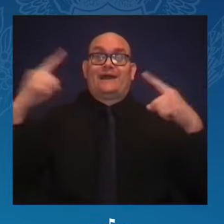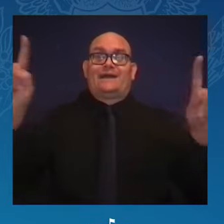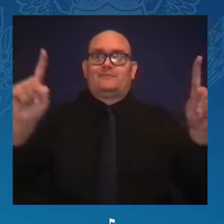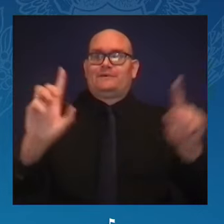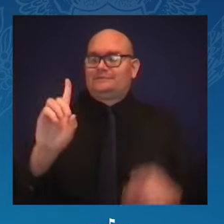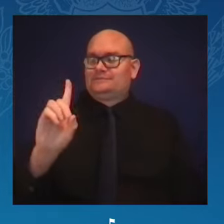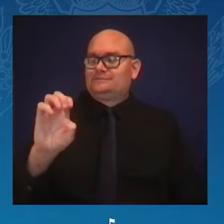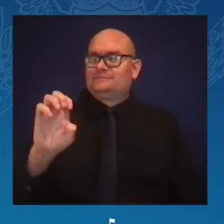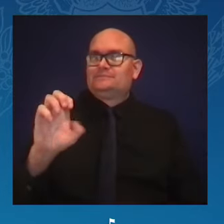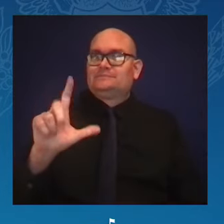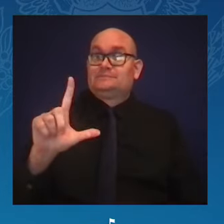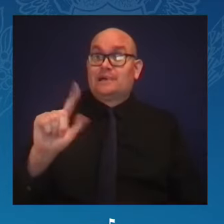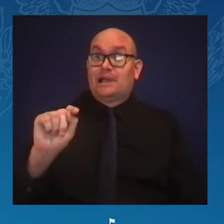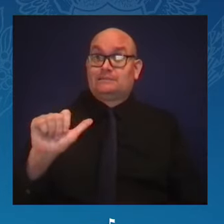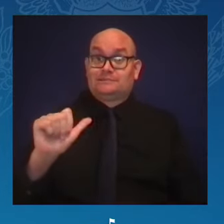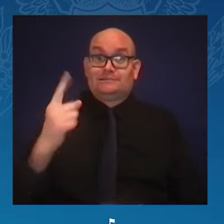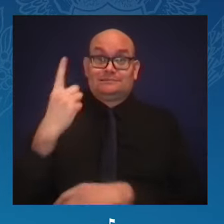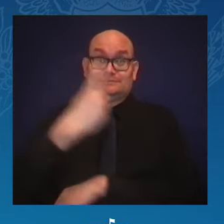1989.